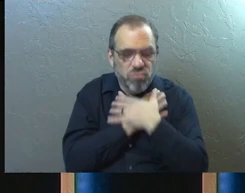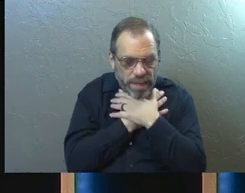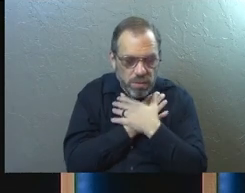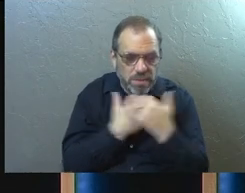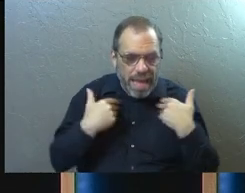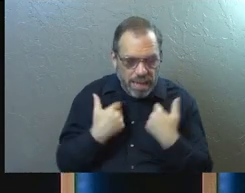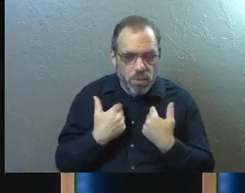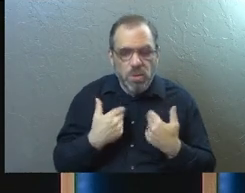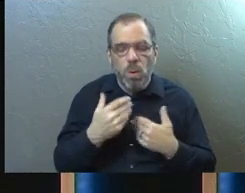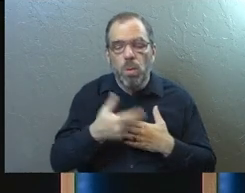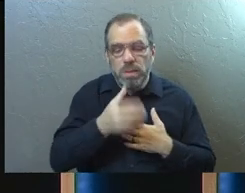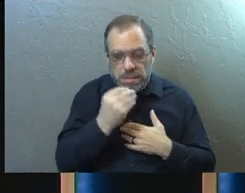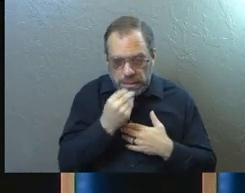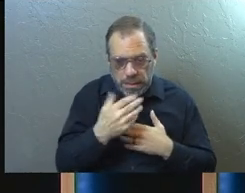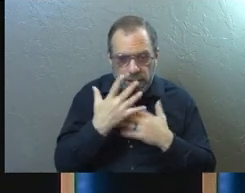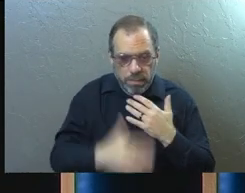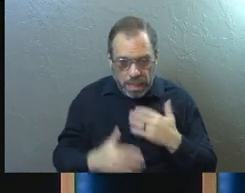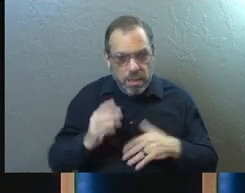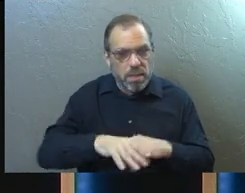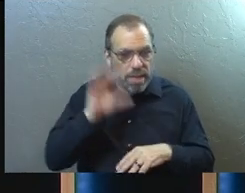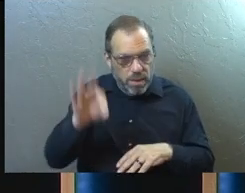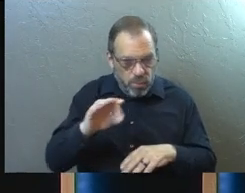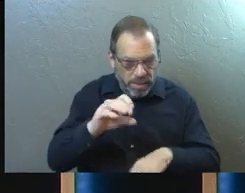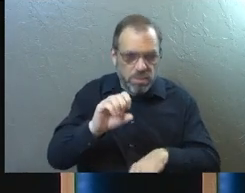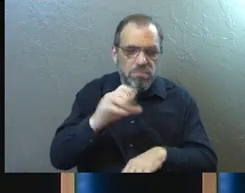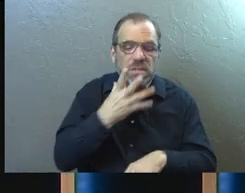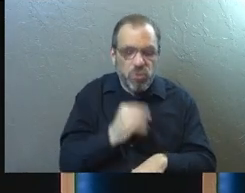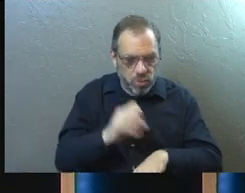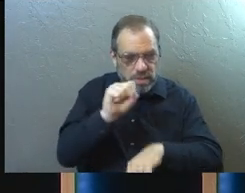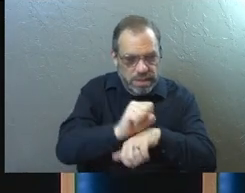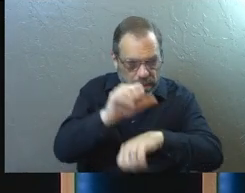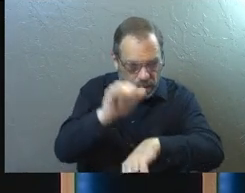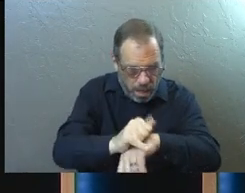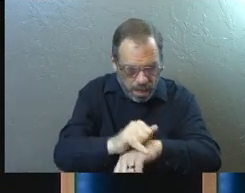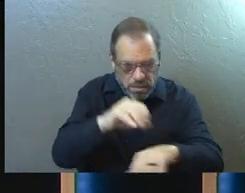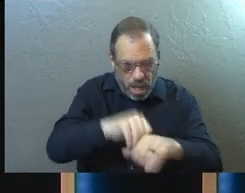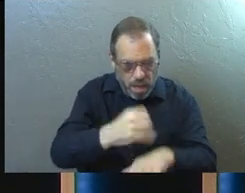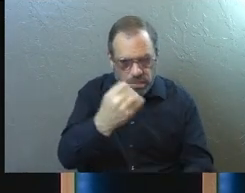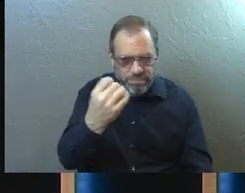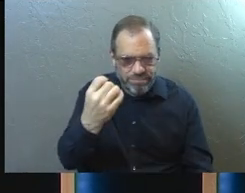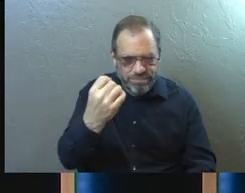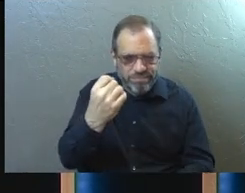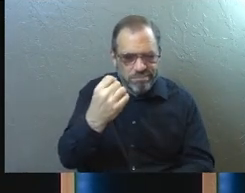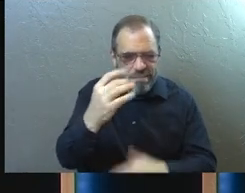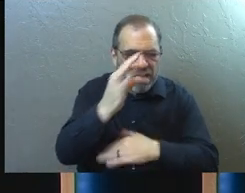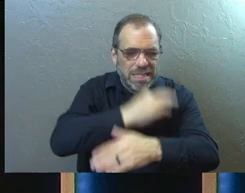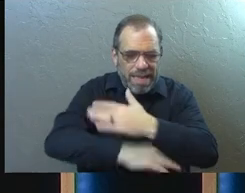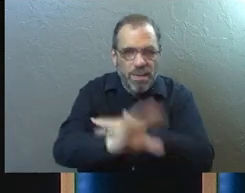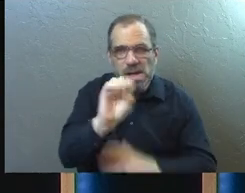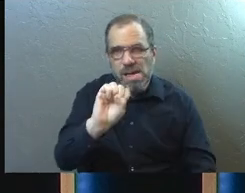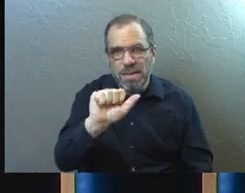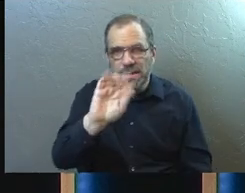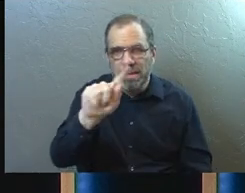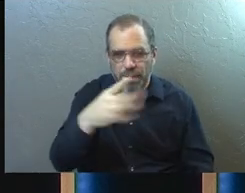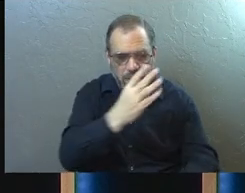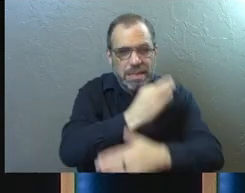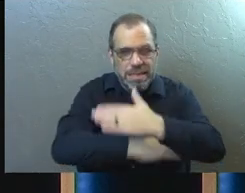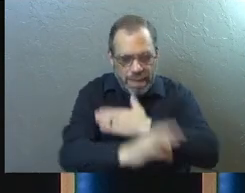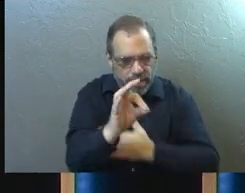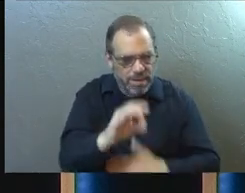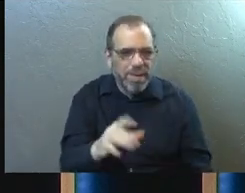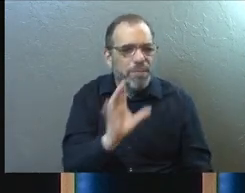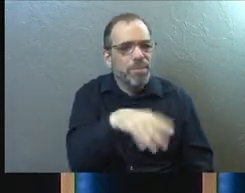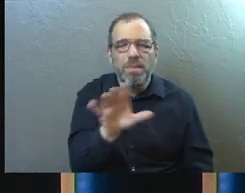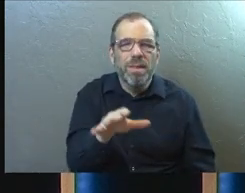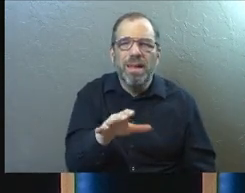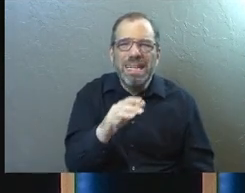these laws of Moses have been preached in Jewish synagogues in every city on every Sabbath for many generations. And so he's saying,